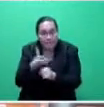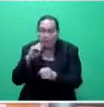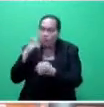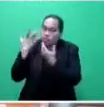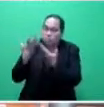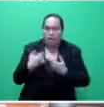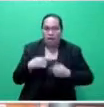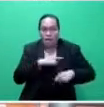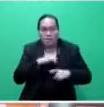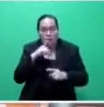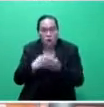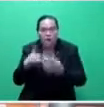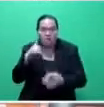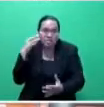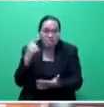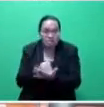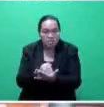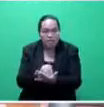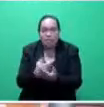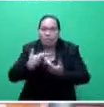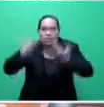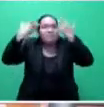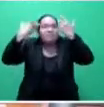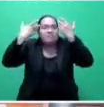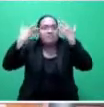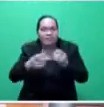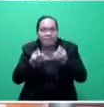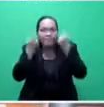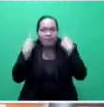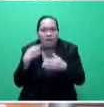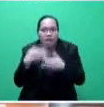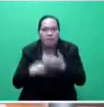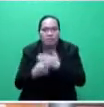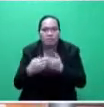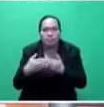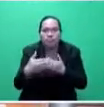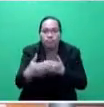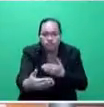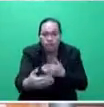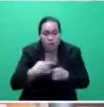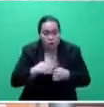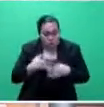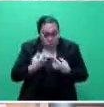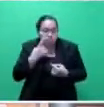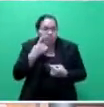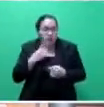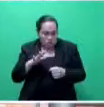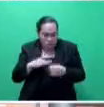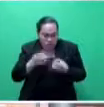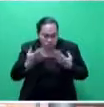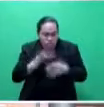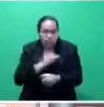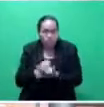us, and the only certainty about COVID-19 is the uncertainty. So wherever we can, we need to provide certainty for ourselves, the different